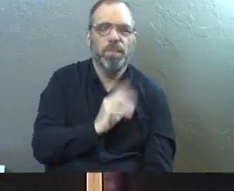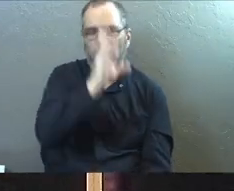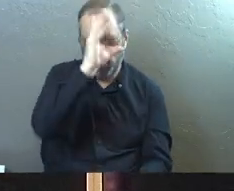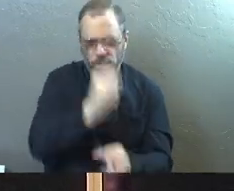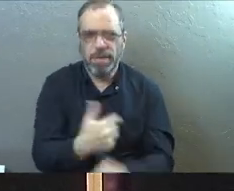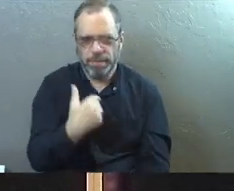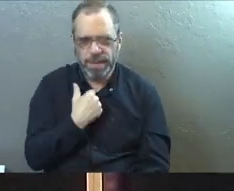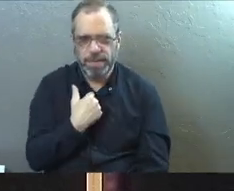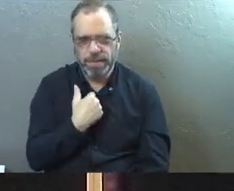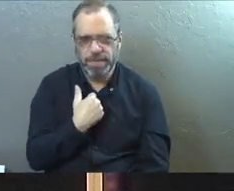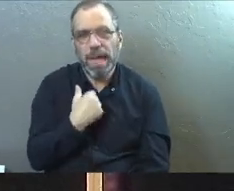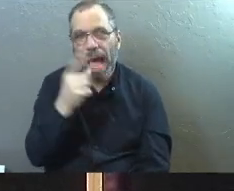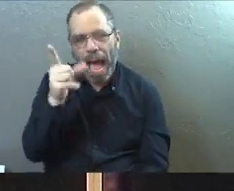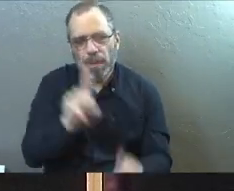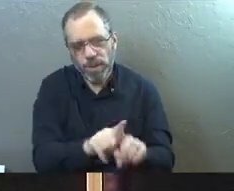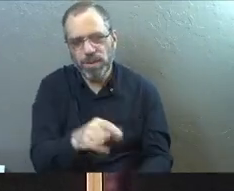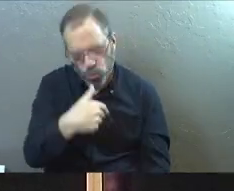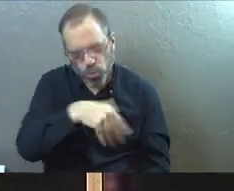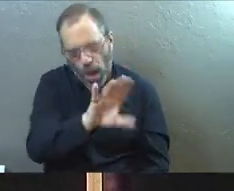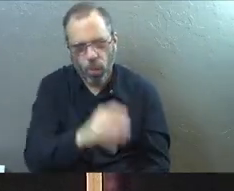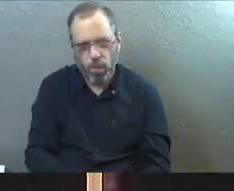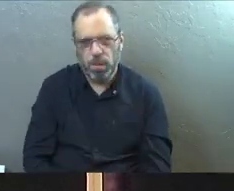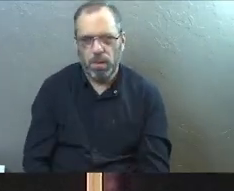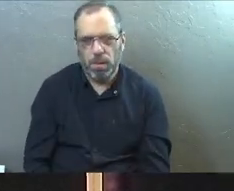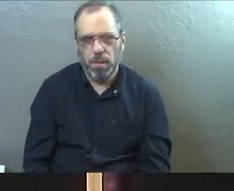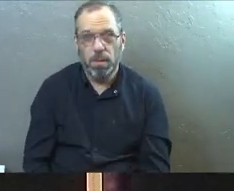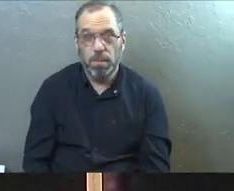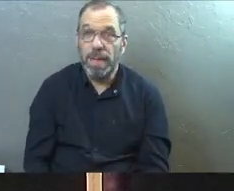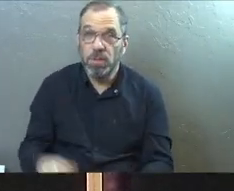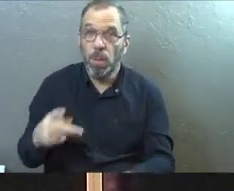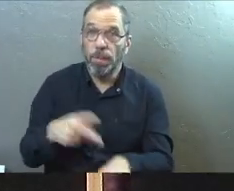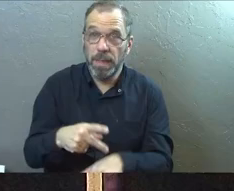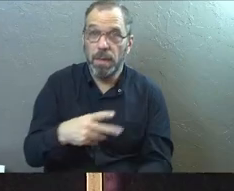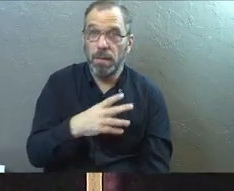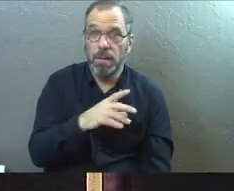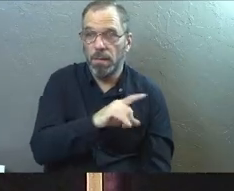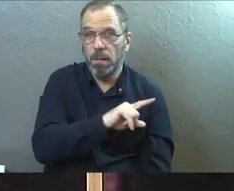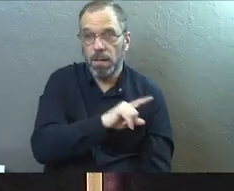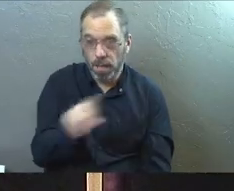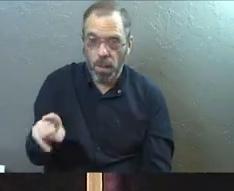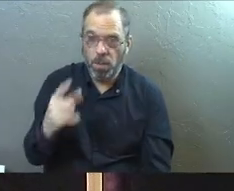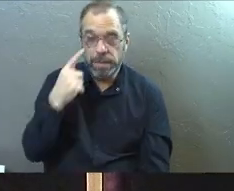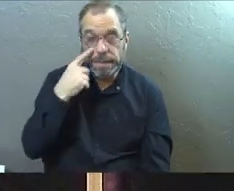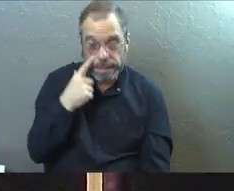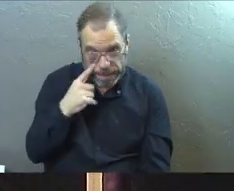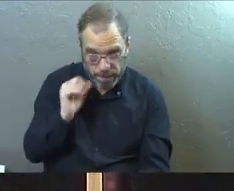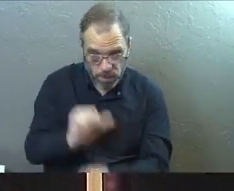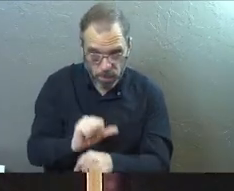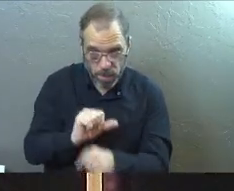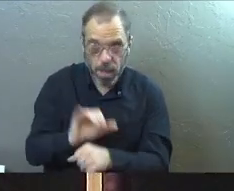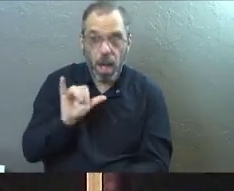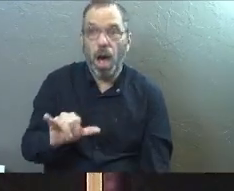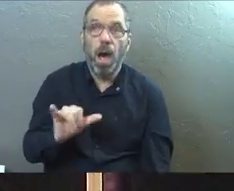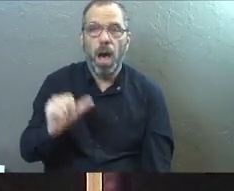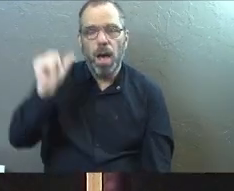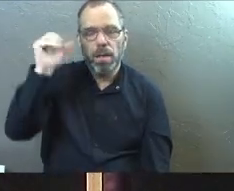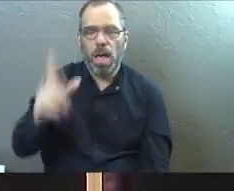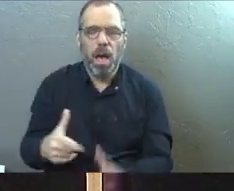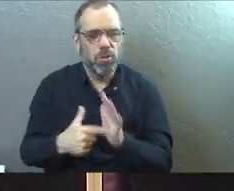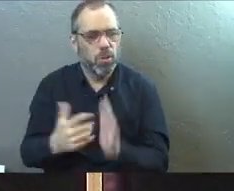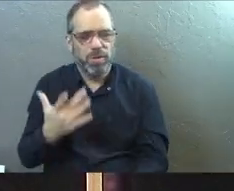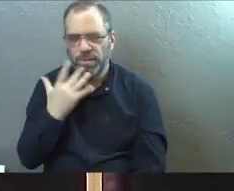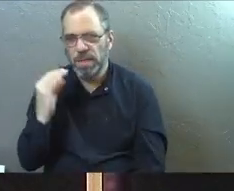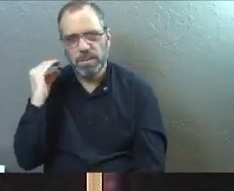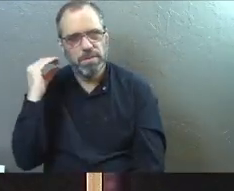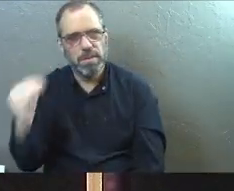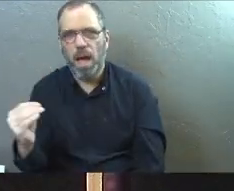just trust me. I'm with you. Go. And he goes. And he sees the amazing work that God is doing. says, I realize now that God shows no favoritism,